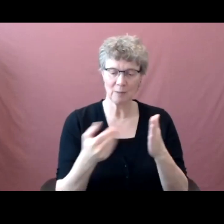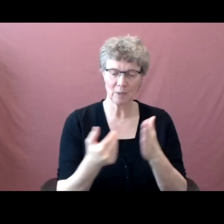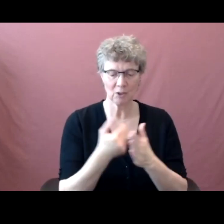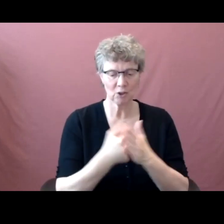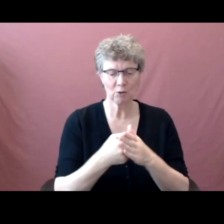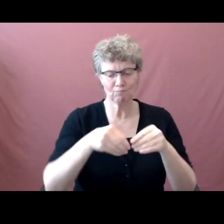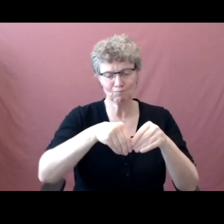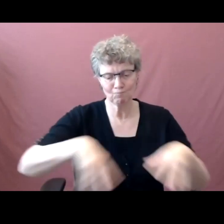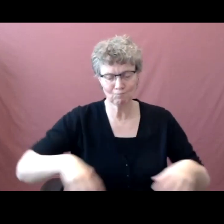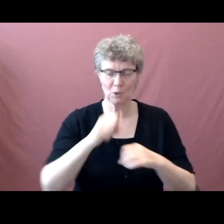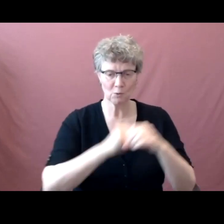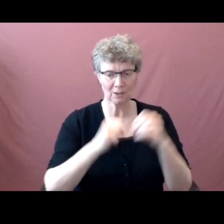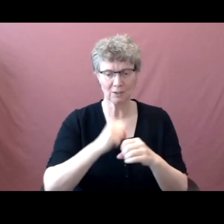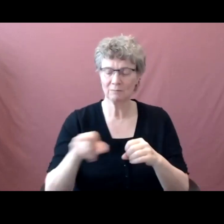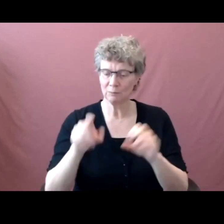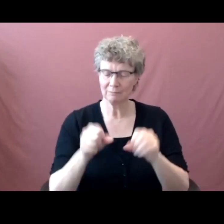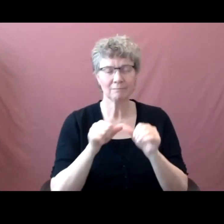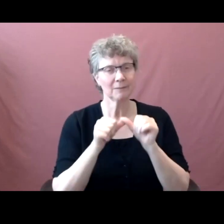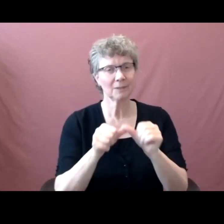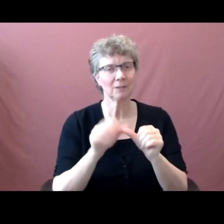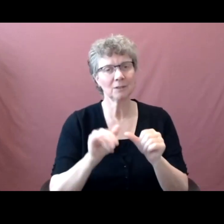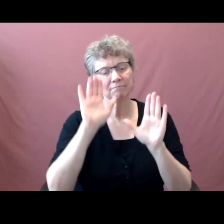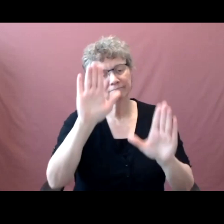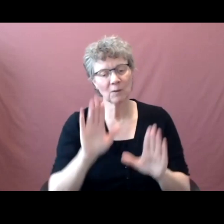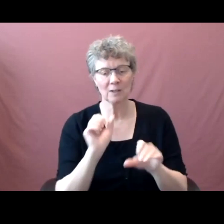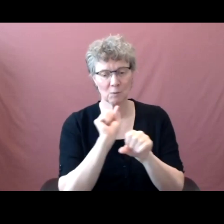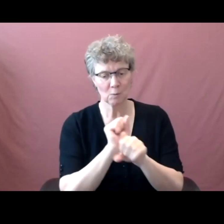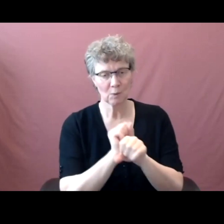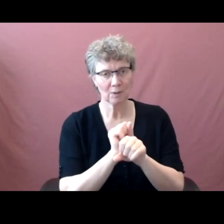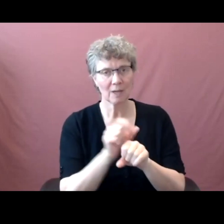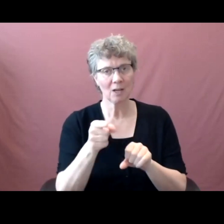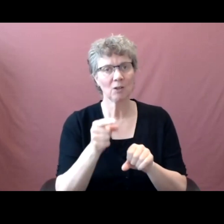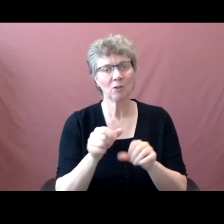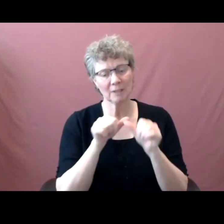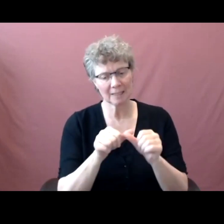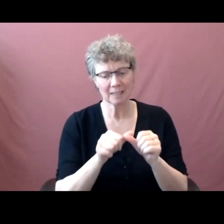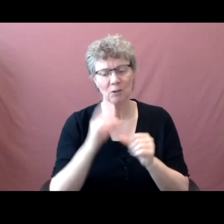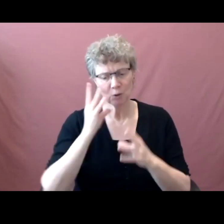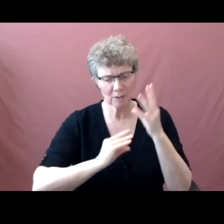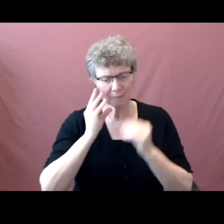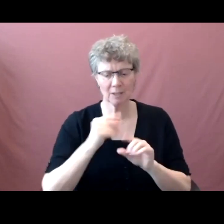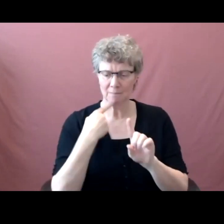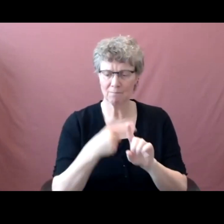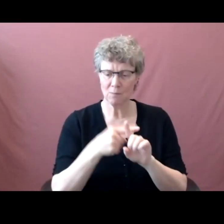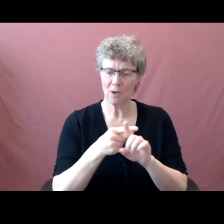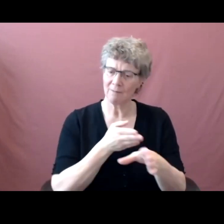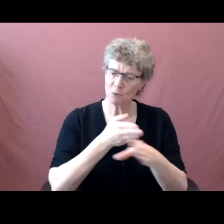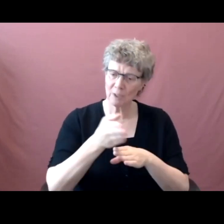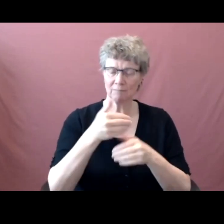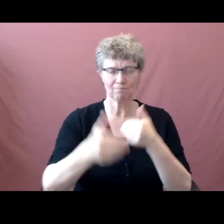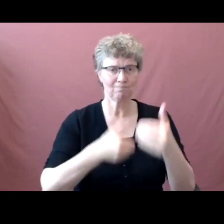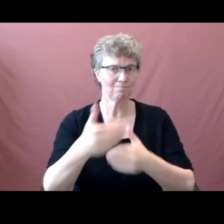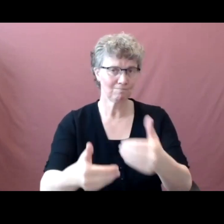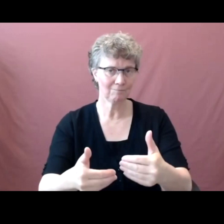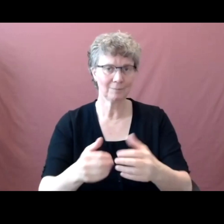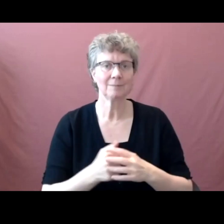you can continue to prosper and achieve your career aspirations. Some of you might have questions about